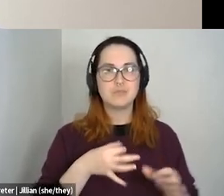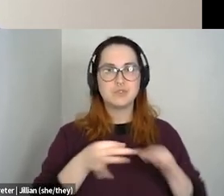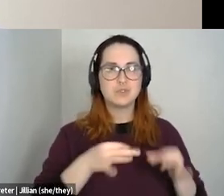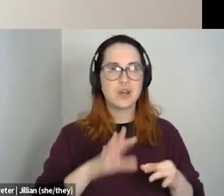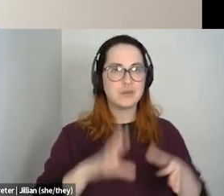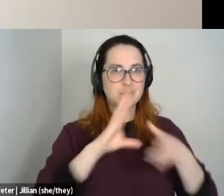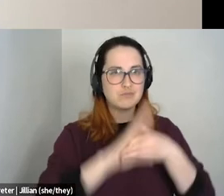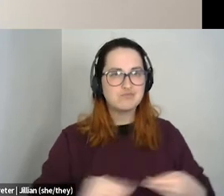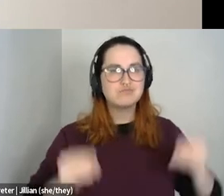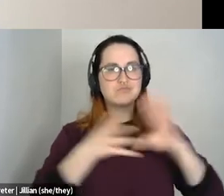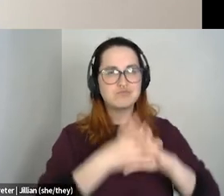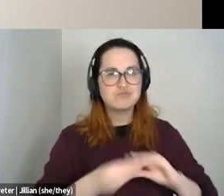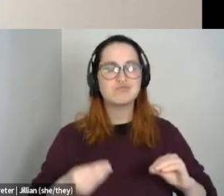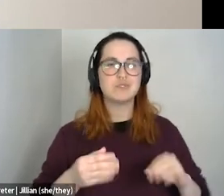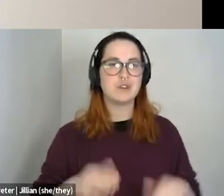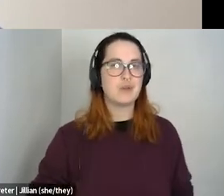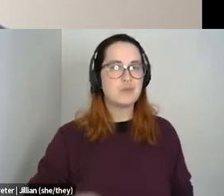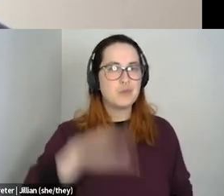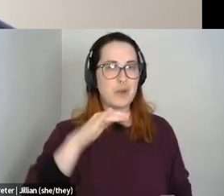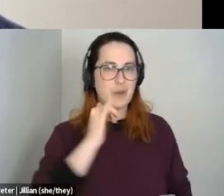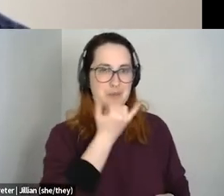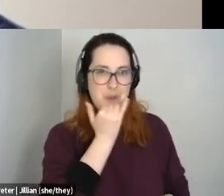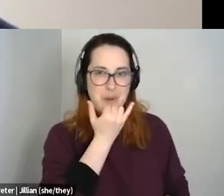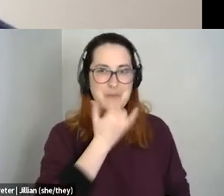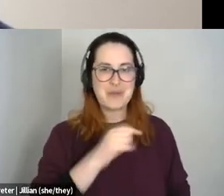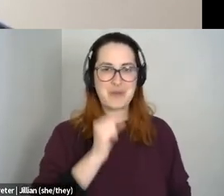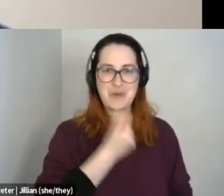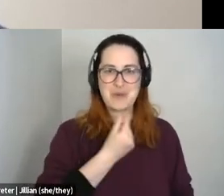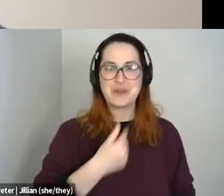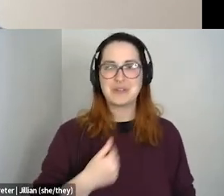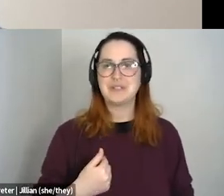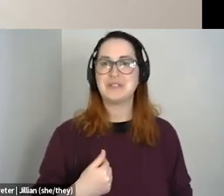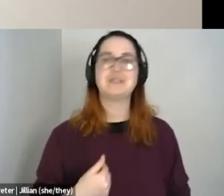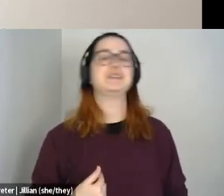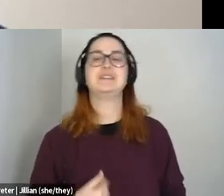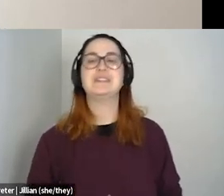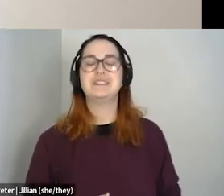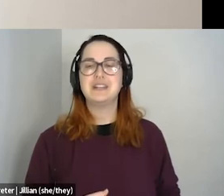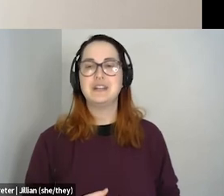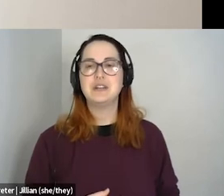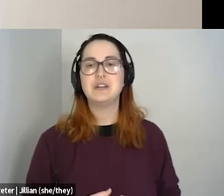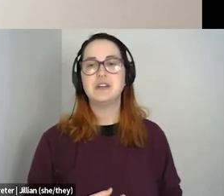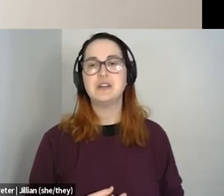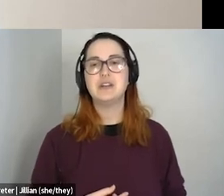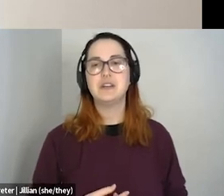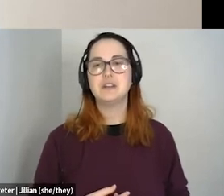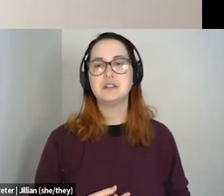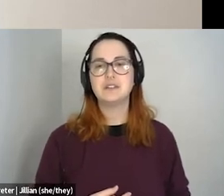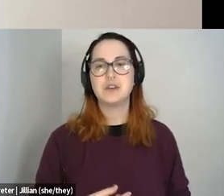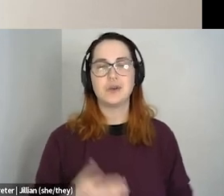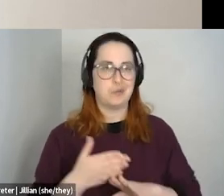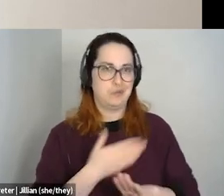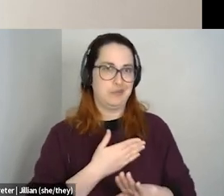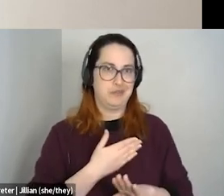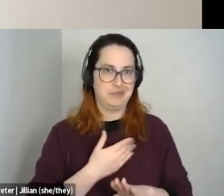queer in Yarmouth in, I don't want to date her, but you know, before my time. Um, and you know, I